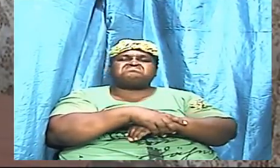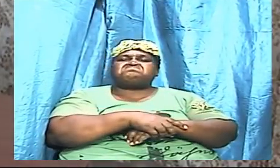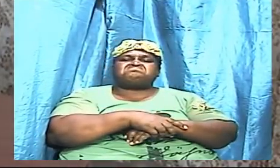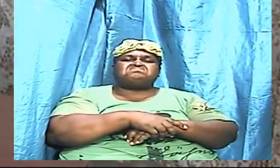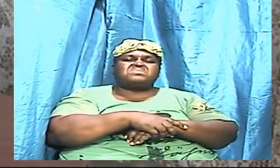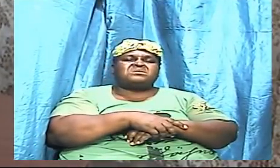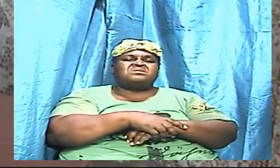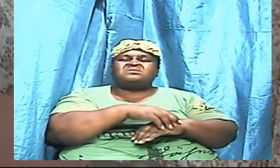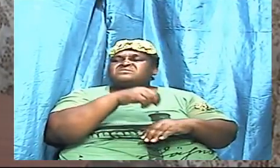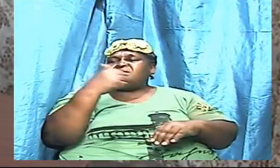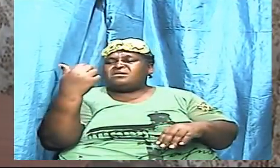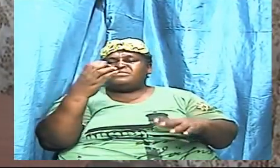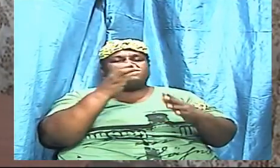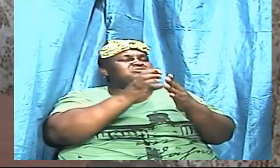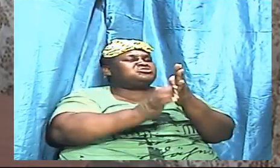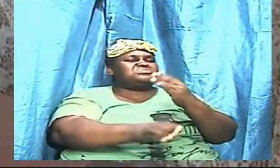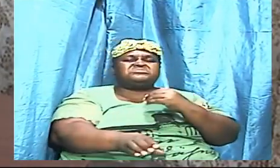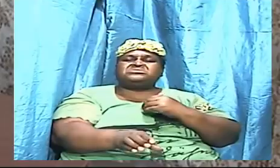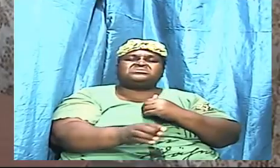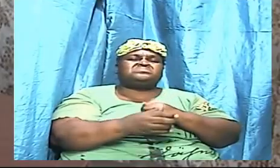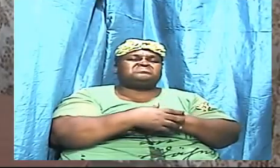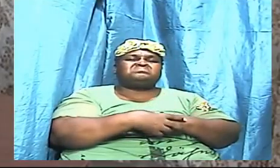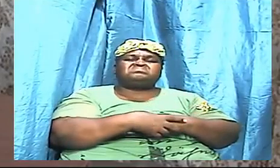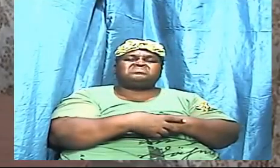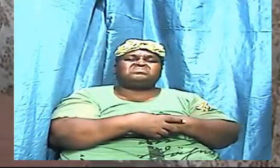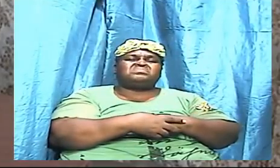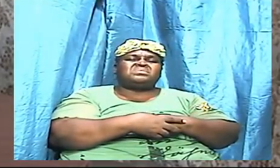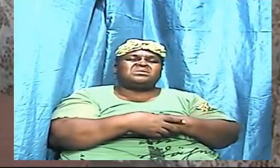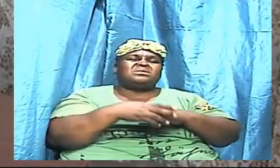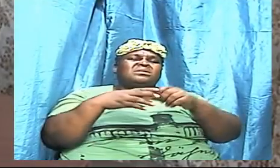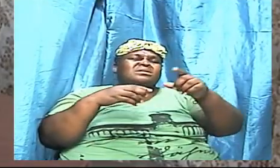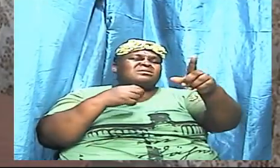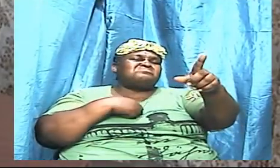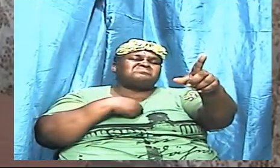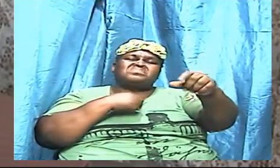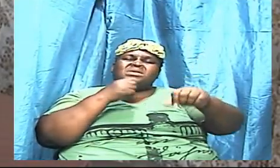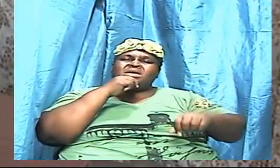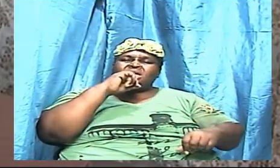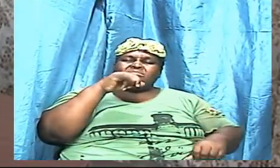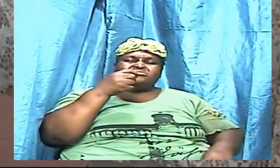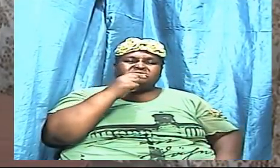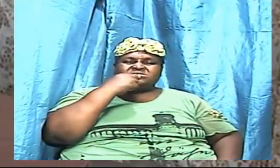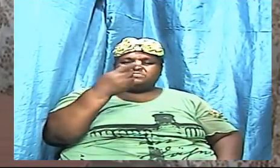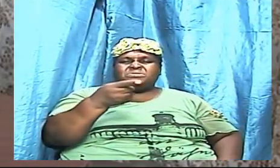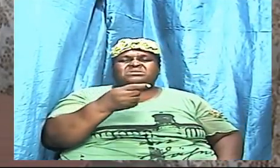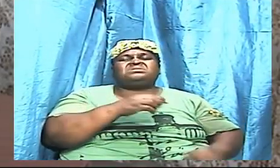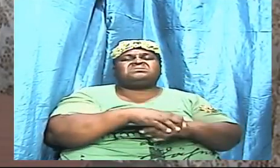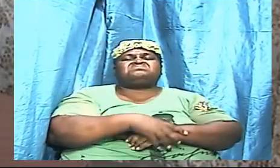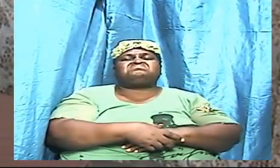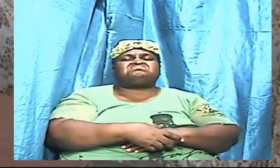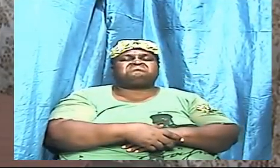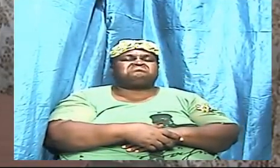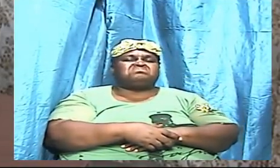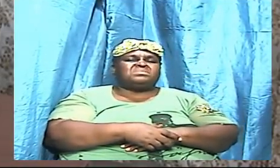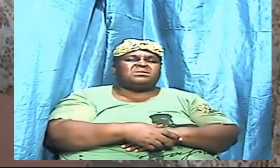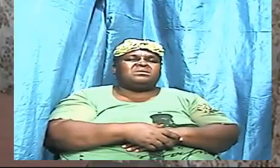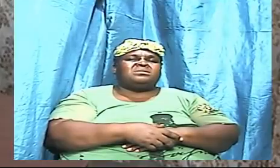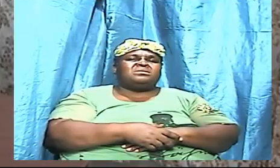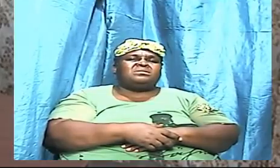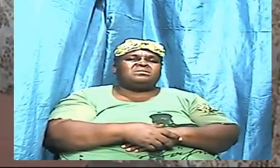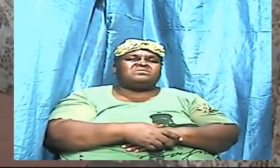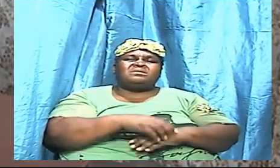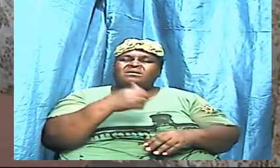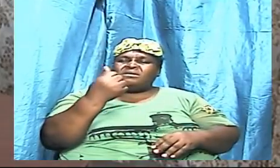but for the other one and I'm just argument speaking for the other one I want